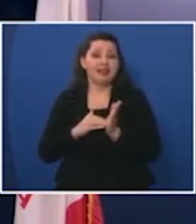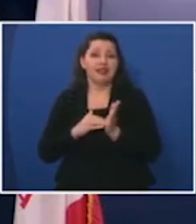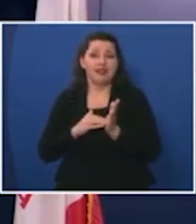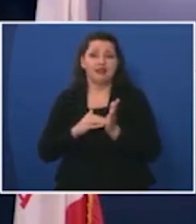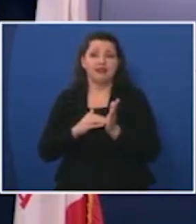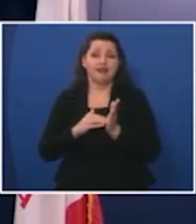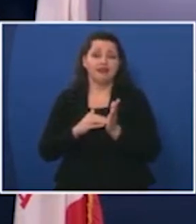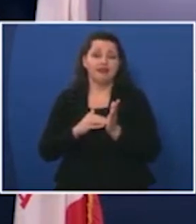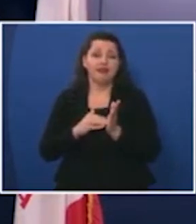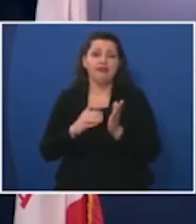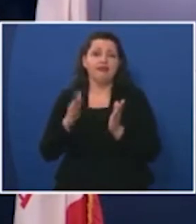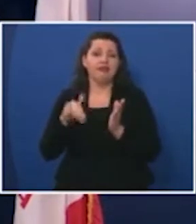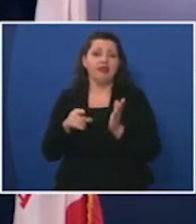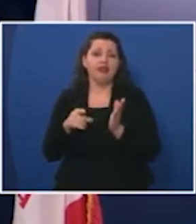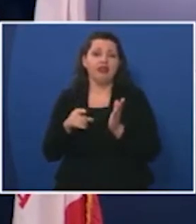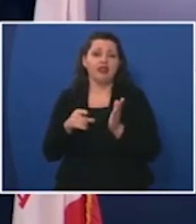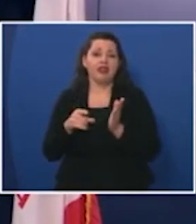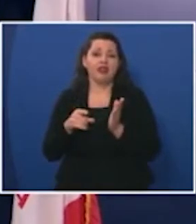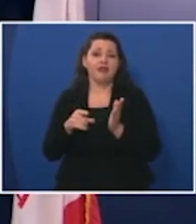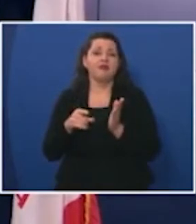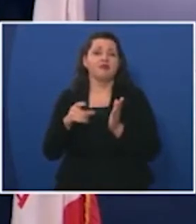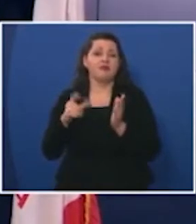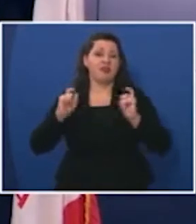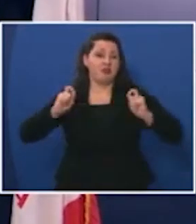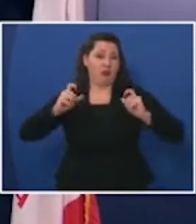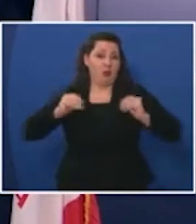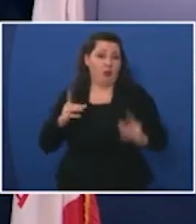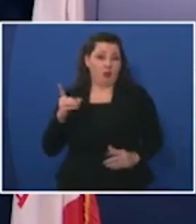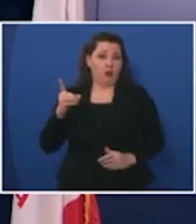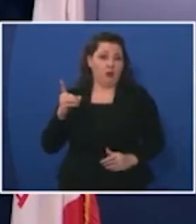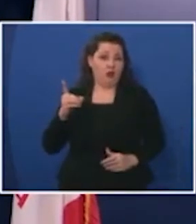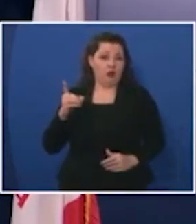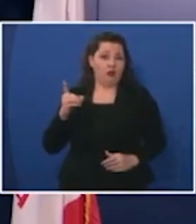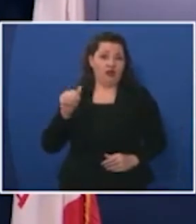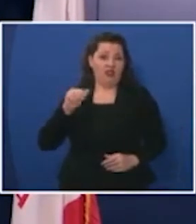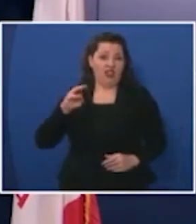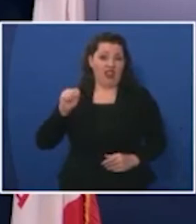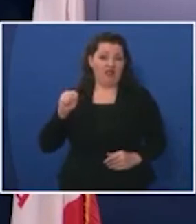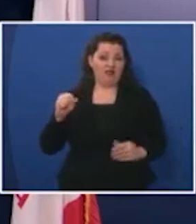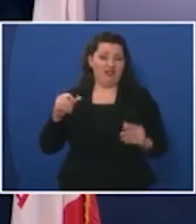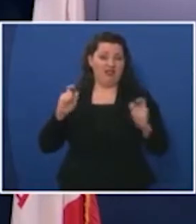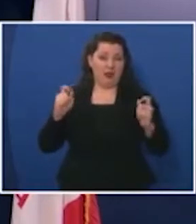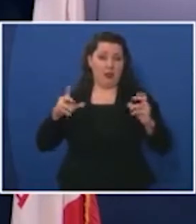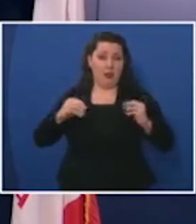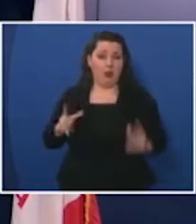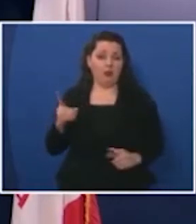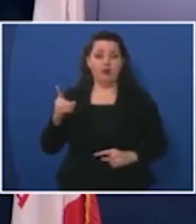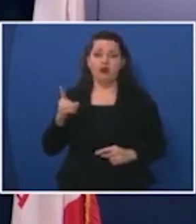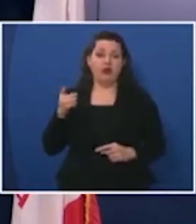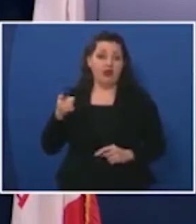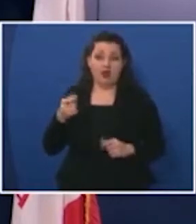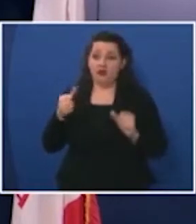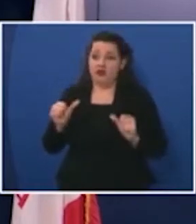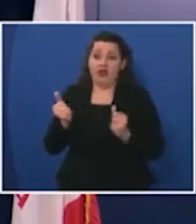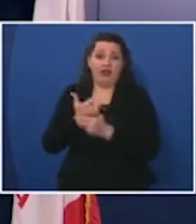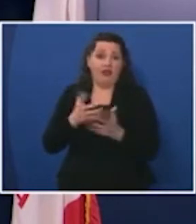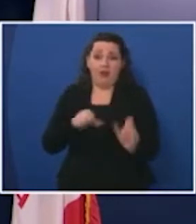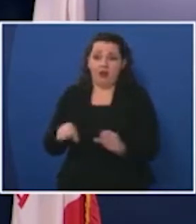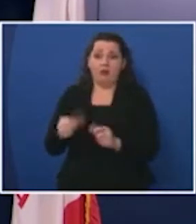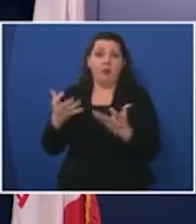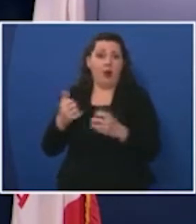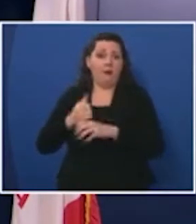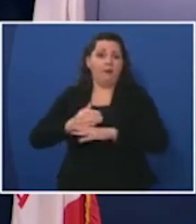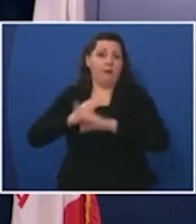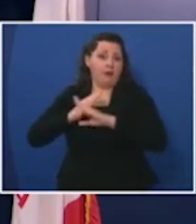from um the um the gym owner from from aims i mean they are doing everything that they can to protect